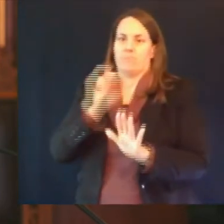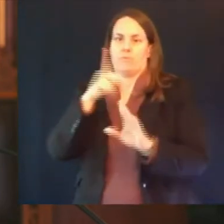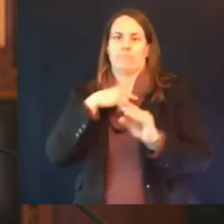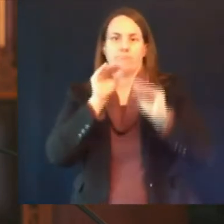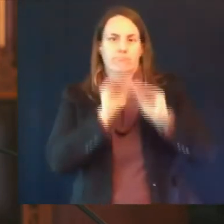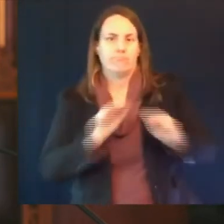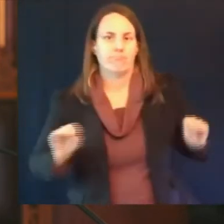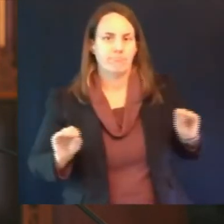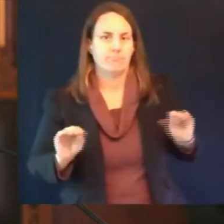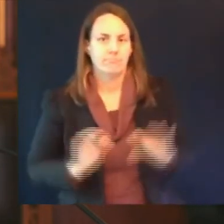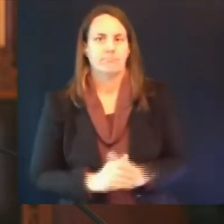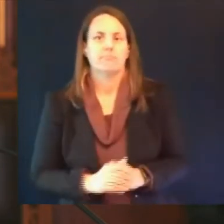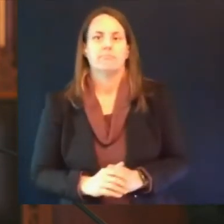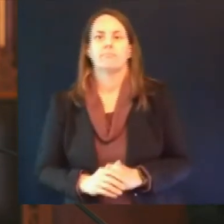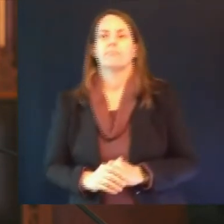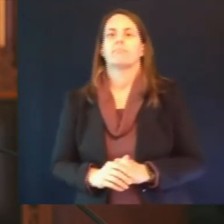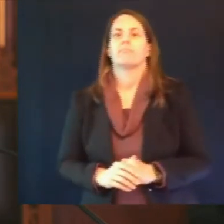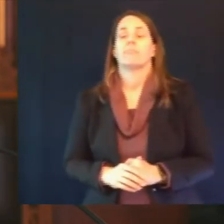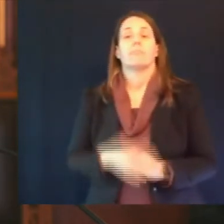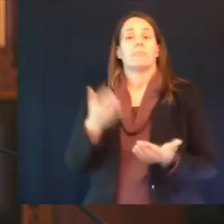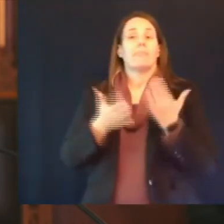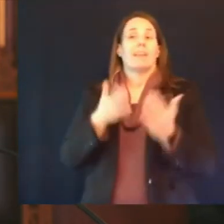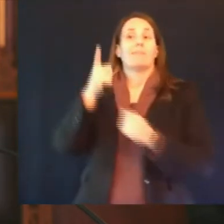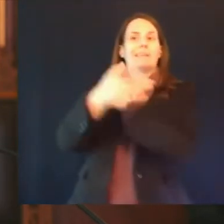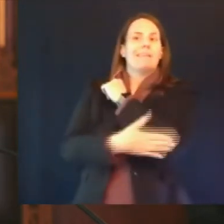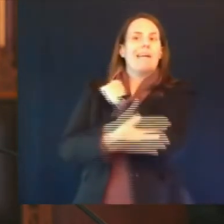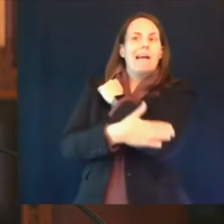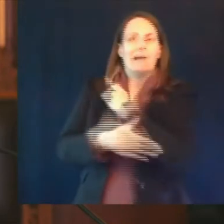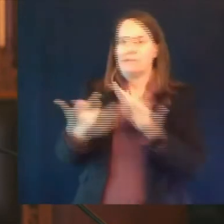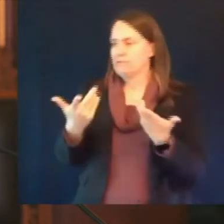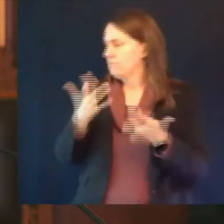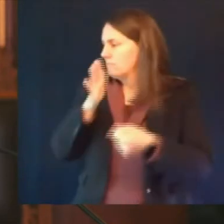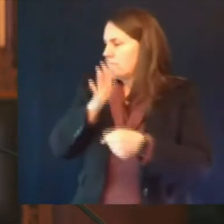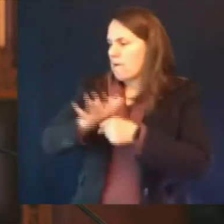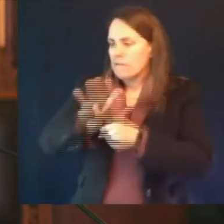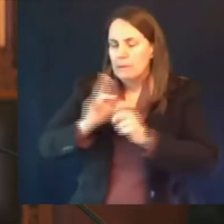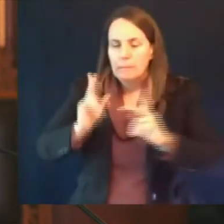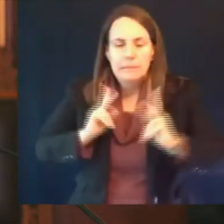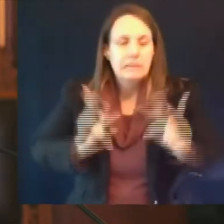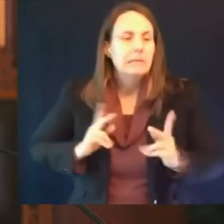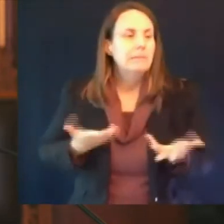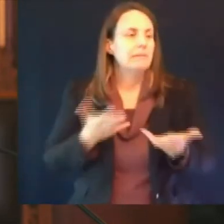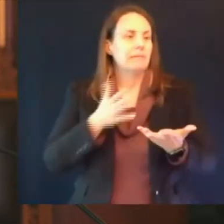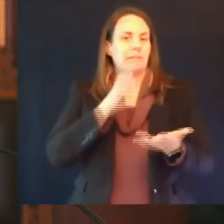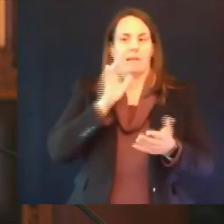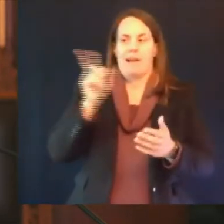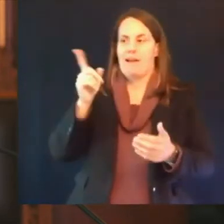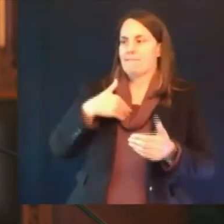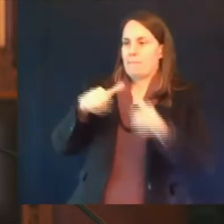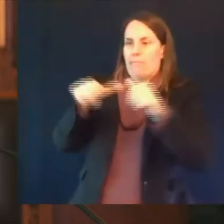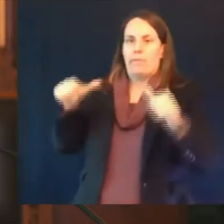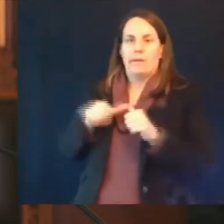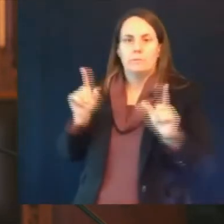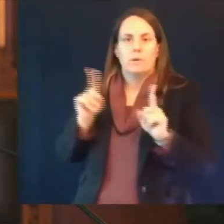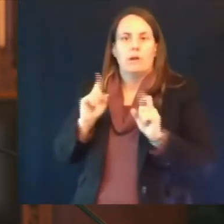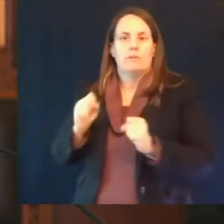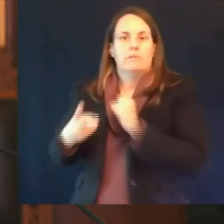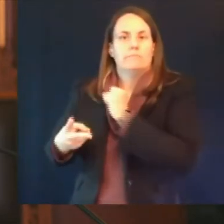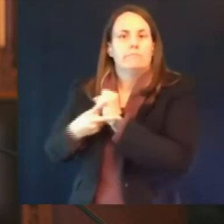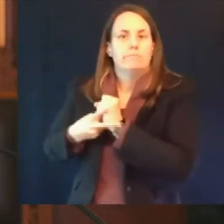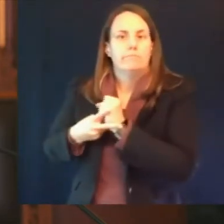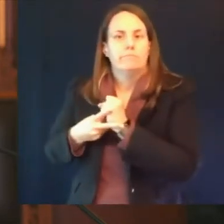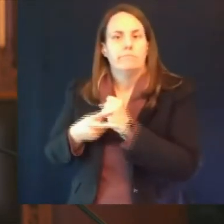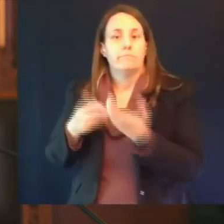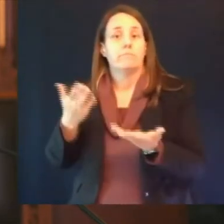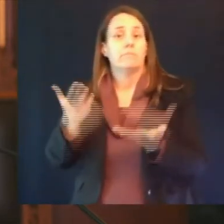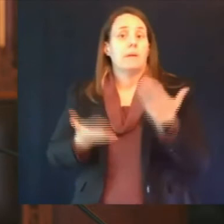if you look at the map of our annual flu vaccine rate i think you might see some similarities in some of what